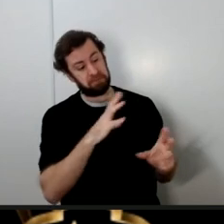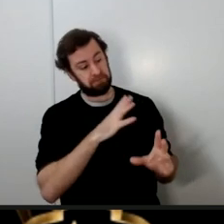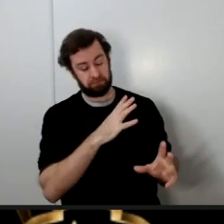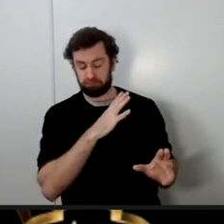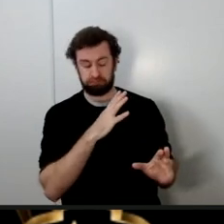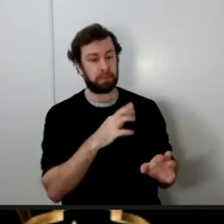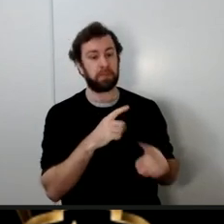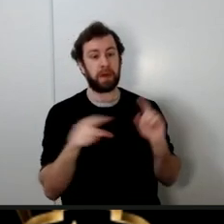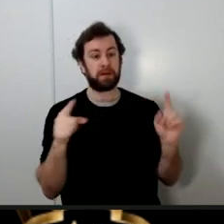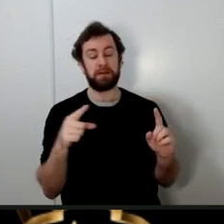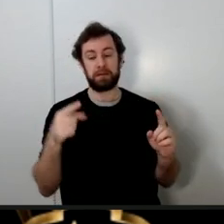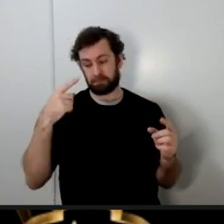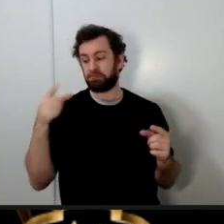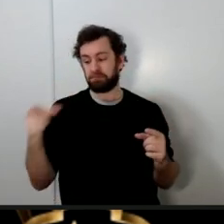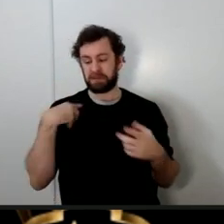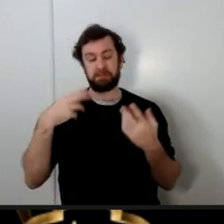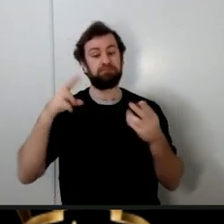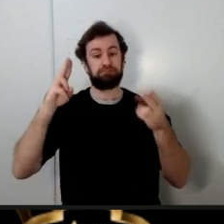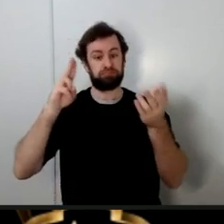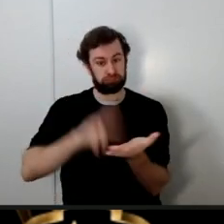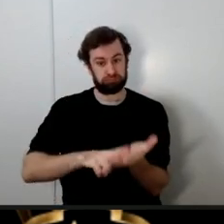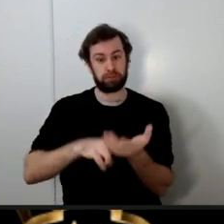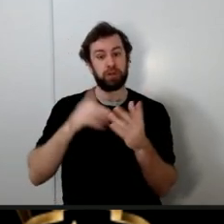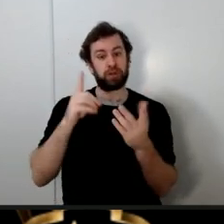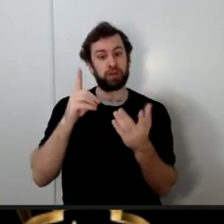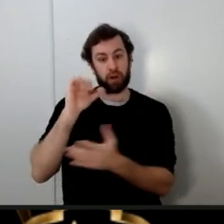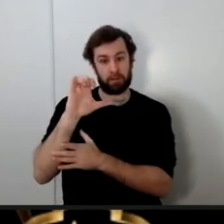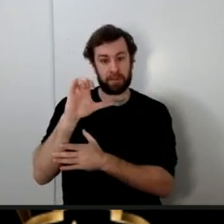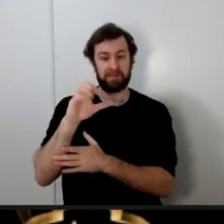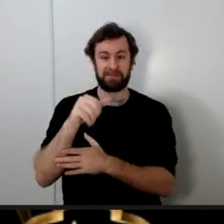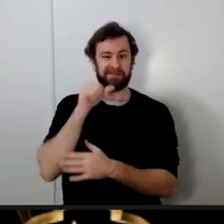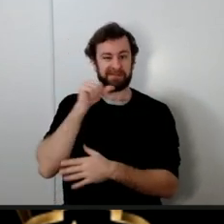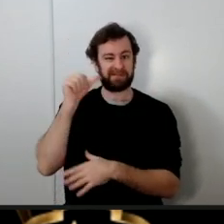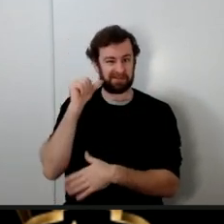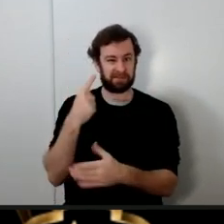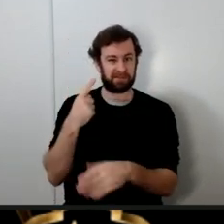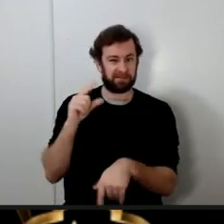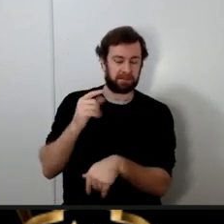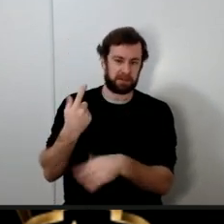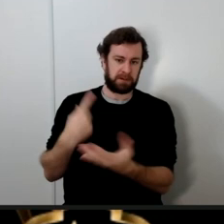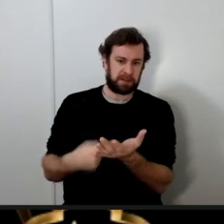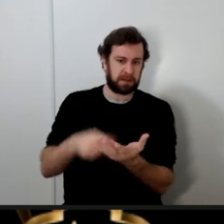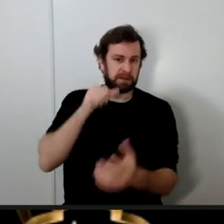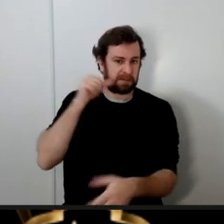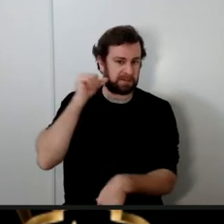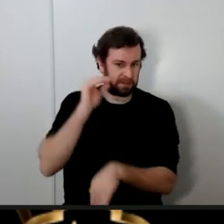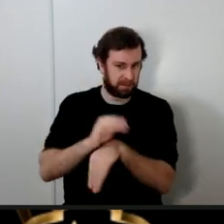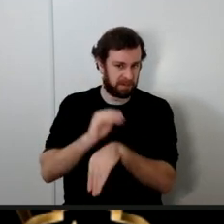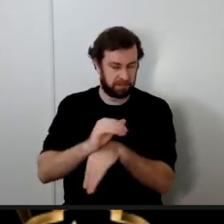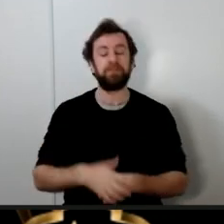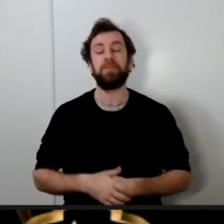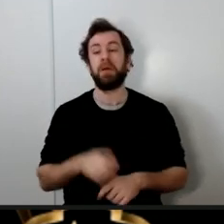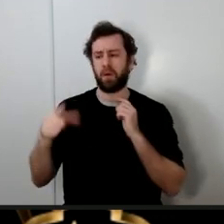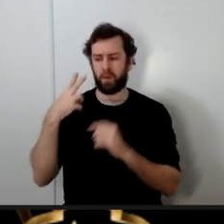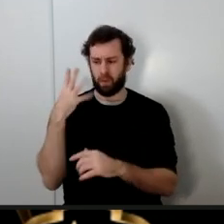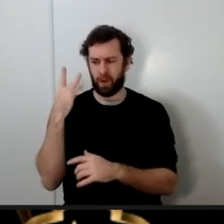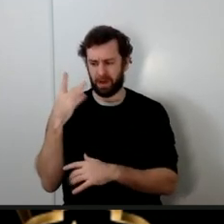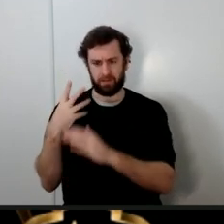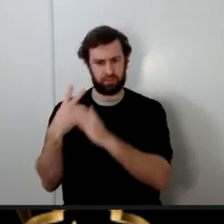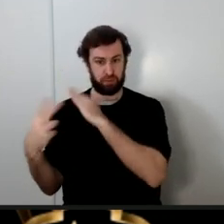signed a document with them as we examined last night but why did the prophet in the Holy Quran